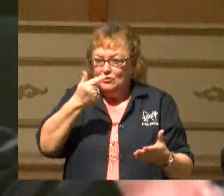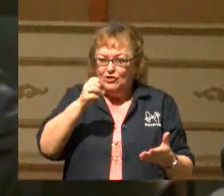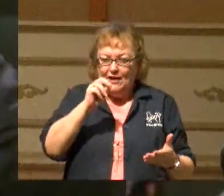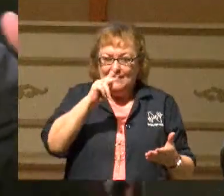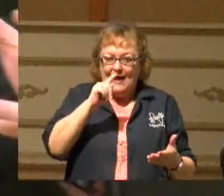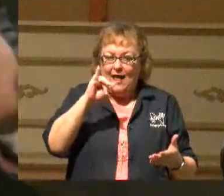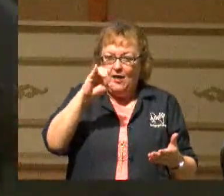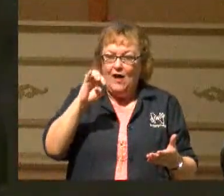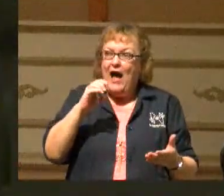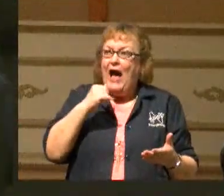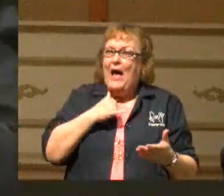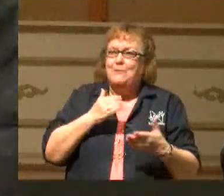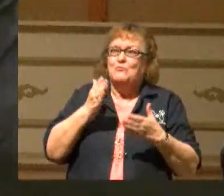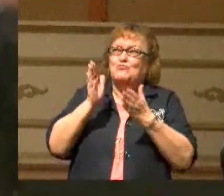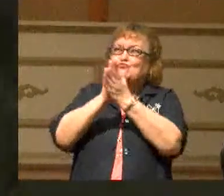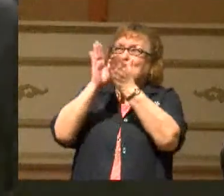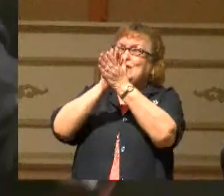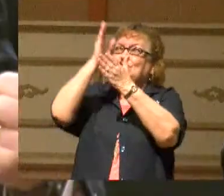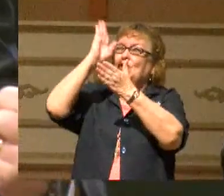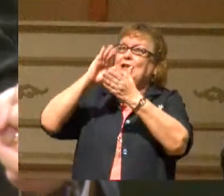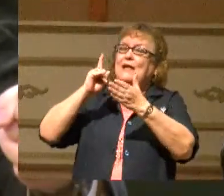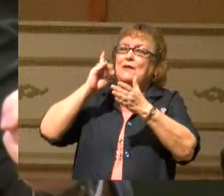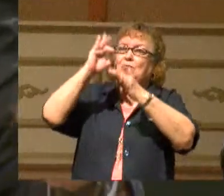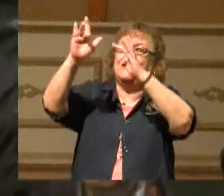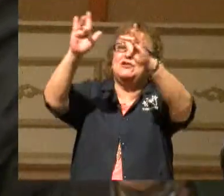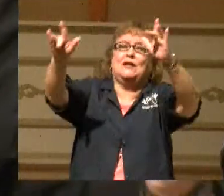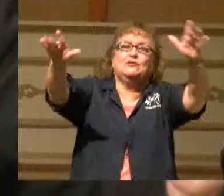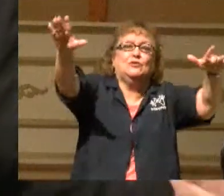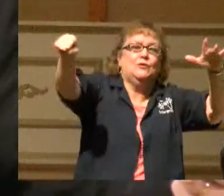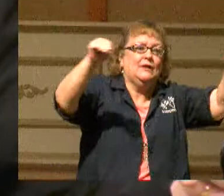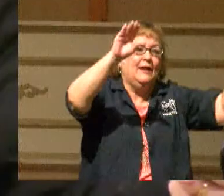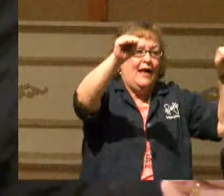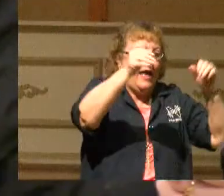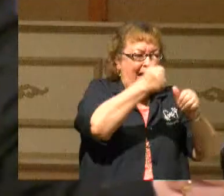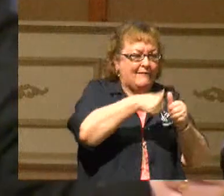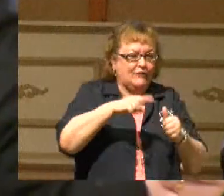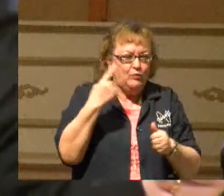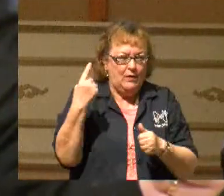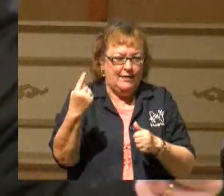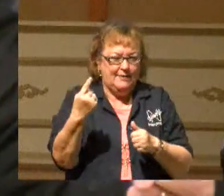God that He reached out to everyone. And He's reaching out to you.